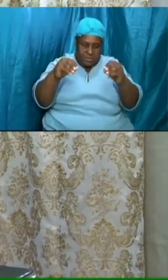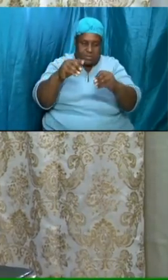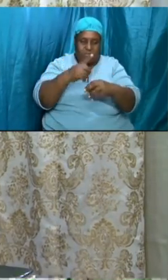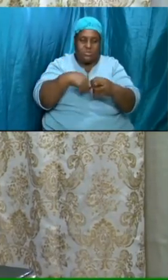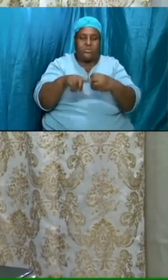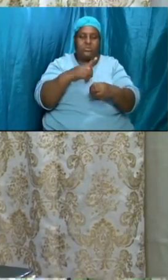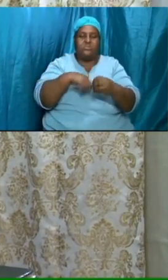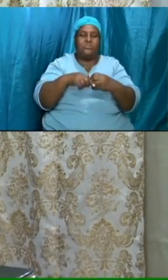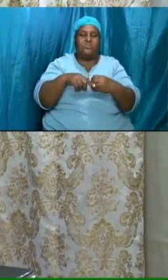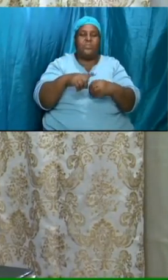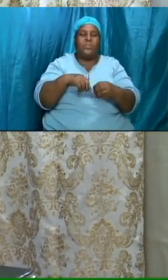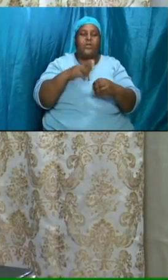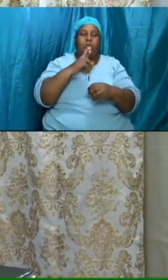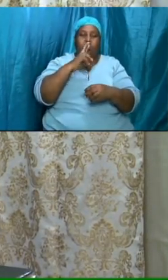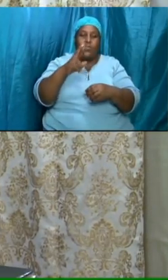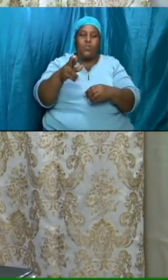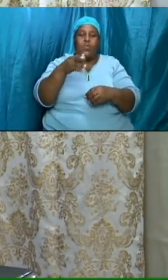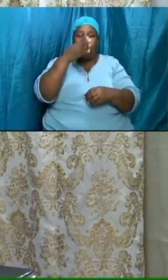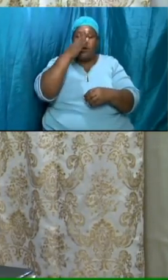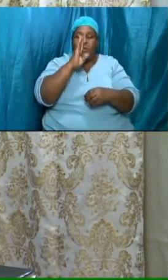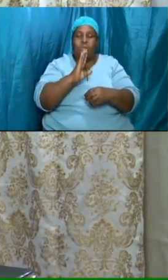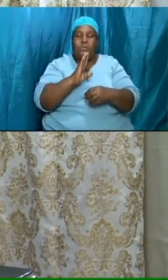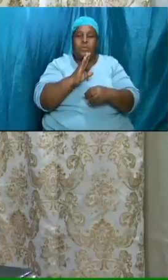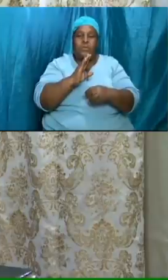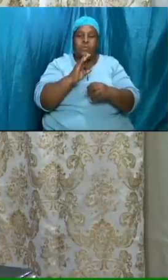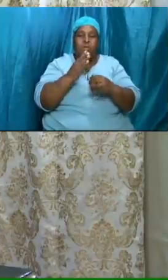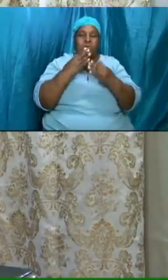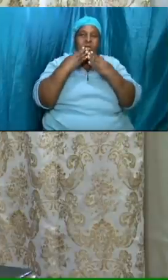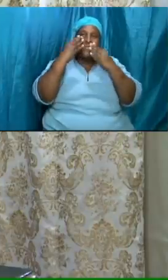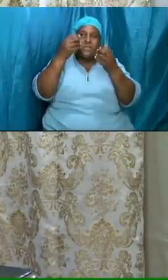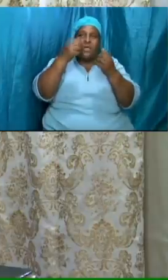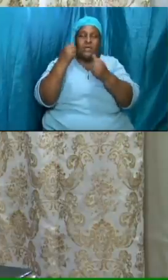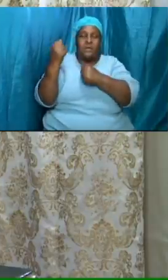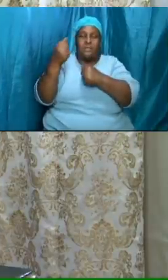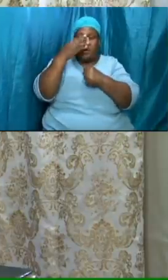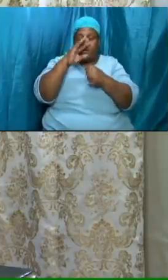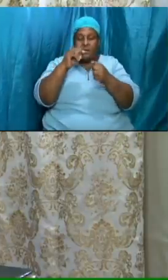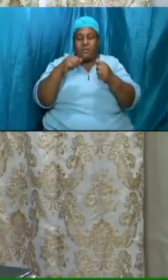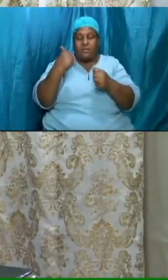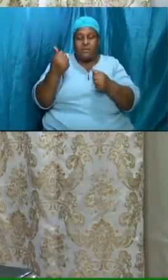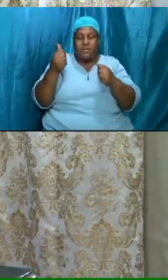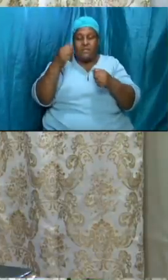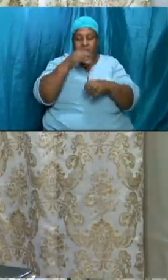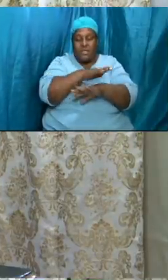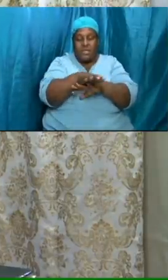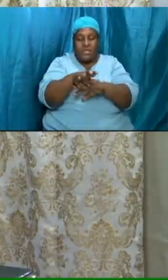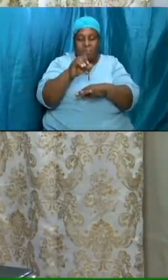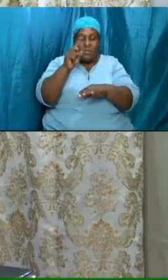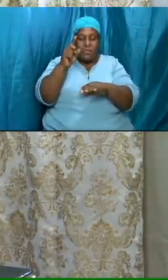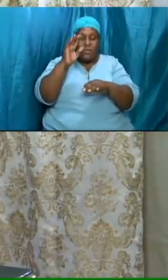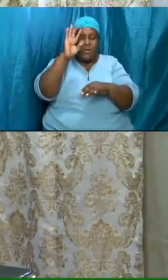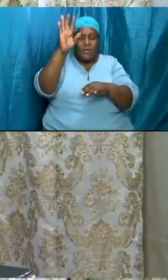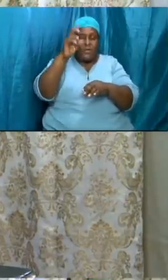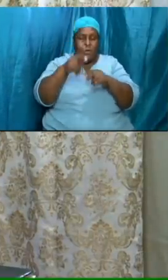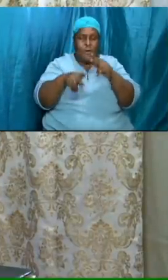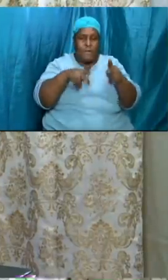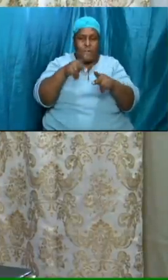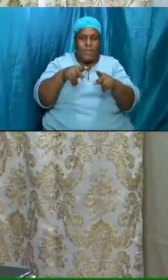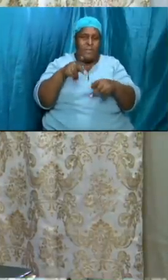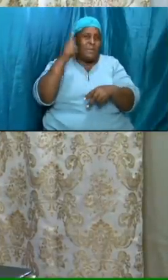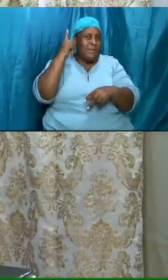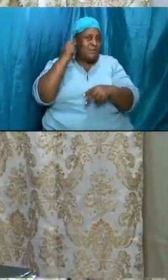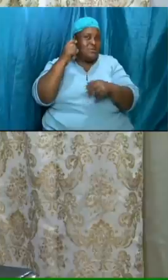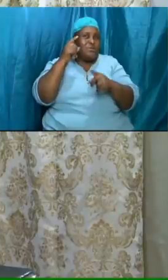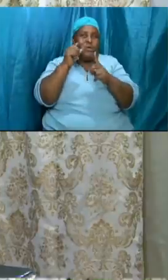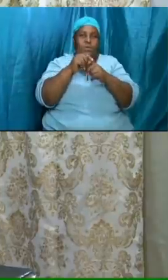you real good in jesus name thank you mighty god for another evening where your people can listen to the words of the